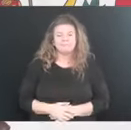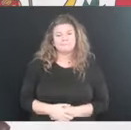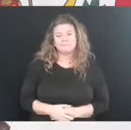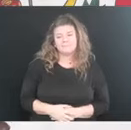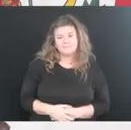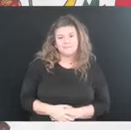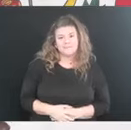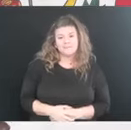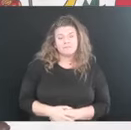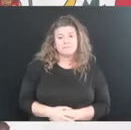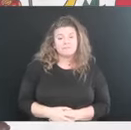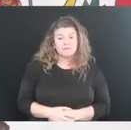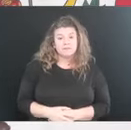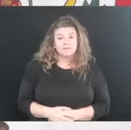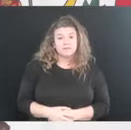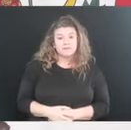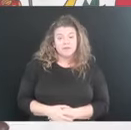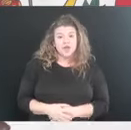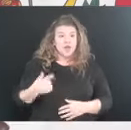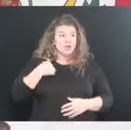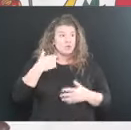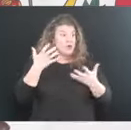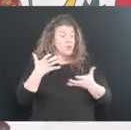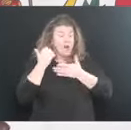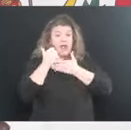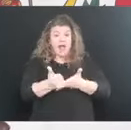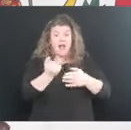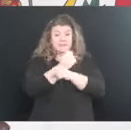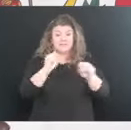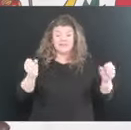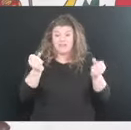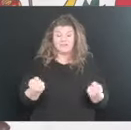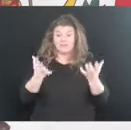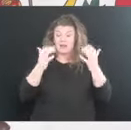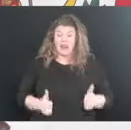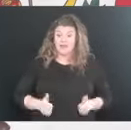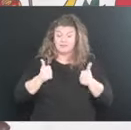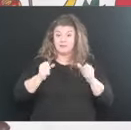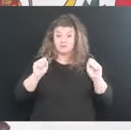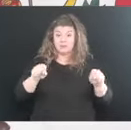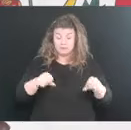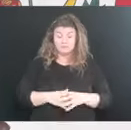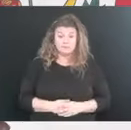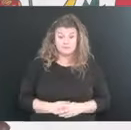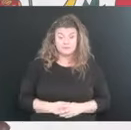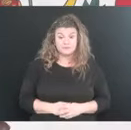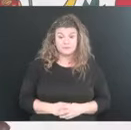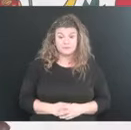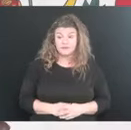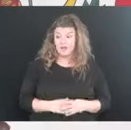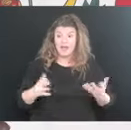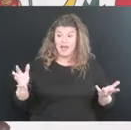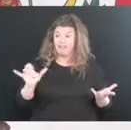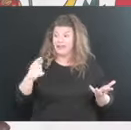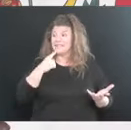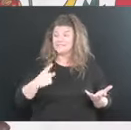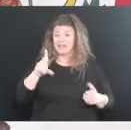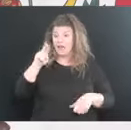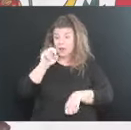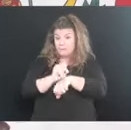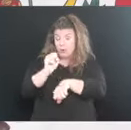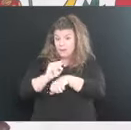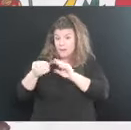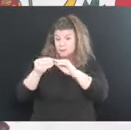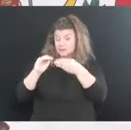and try to help as many and save as many lives as we possibly can. You know, the, uh, like I said, the unemployment numbers